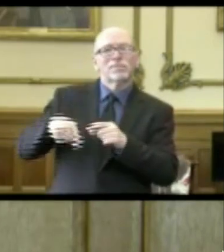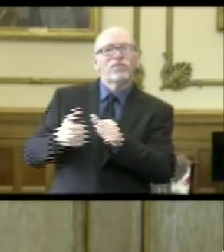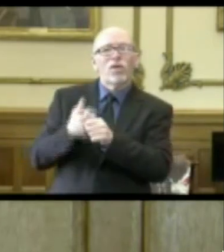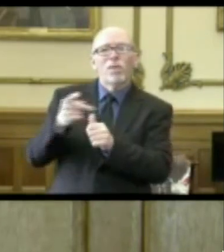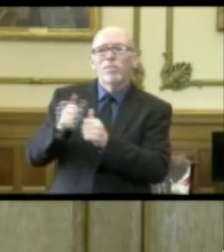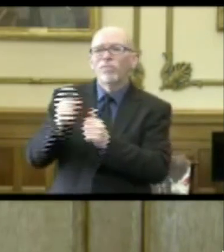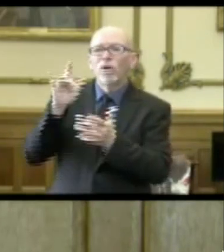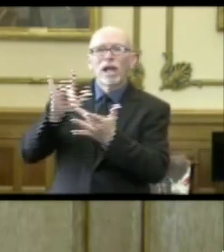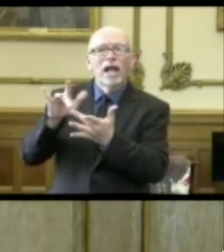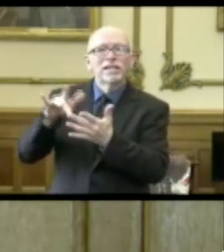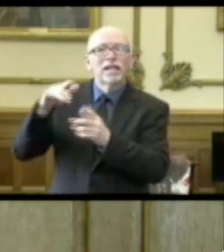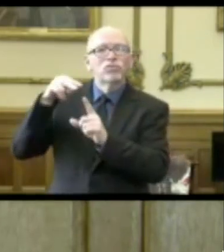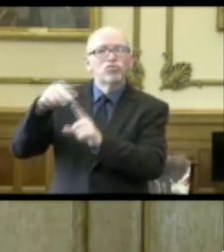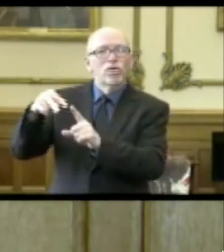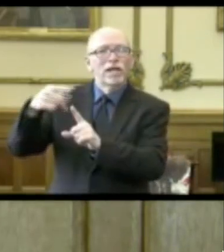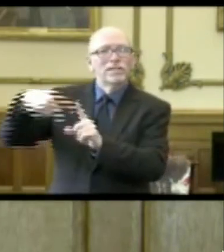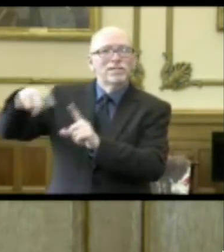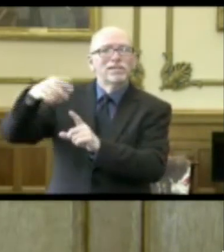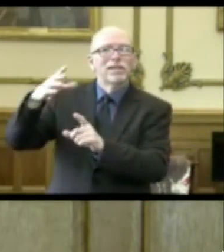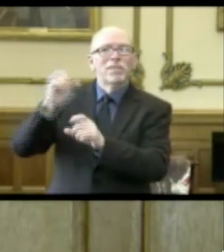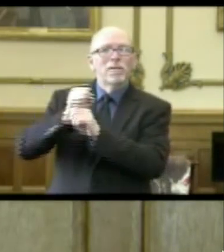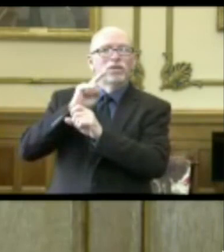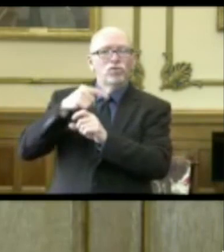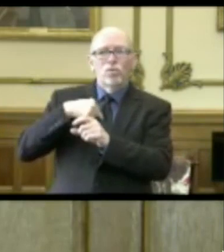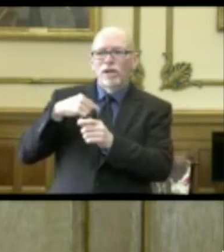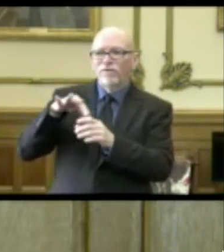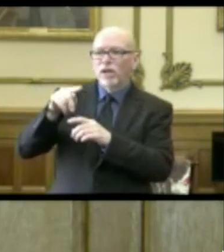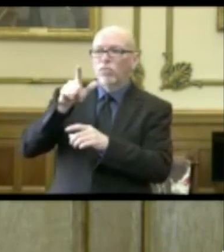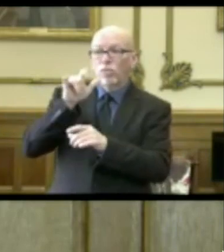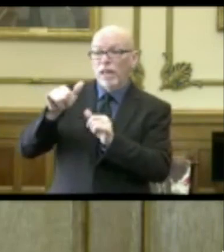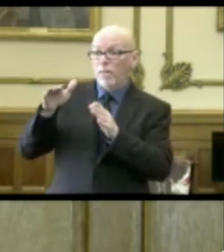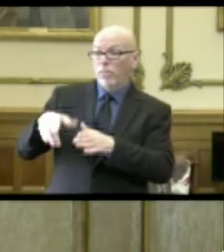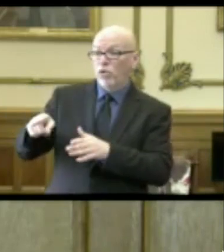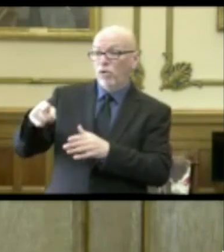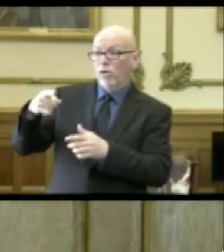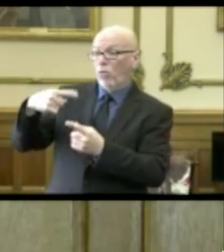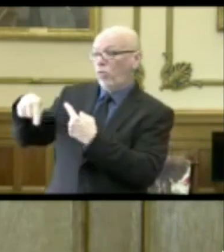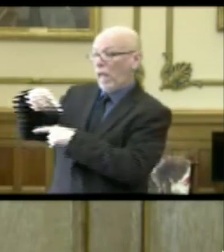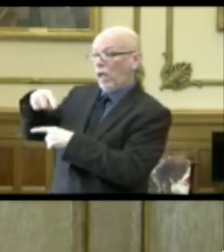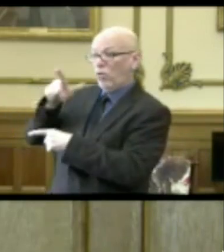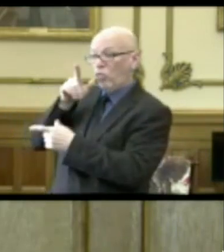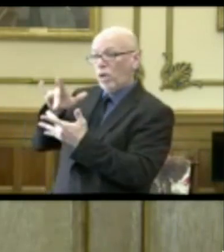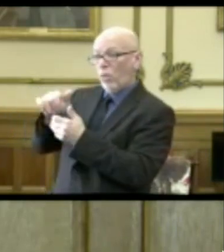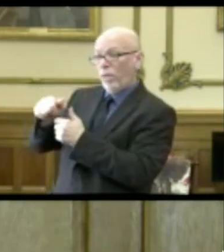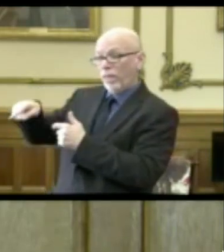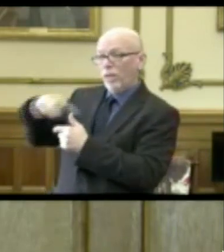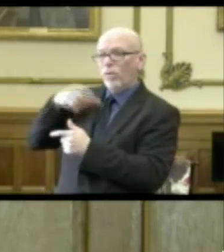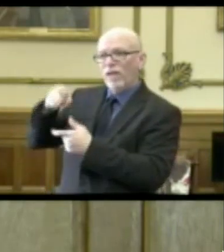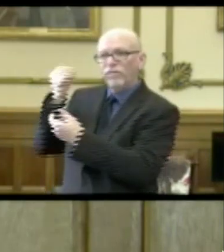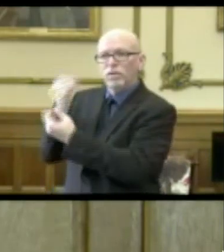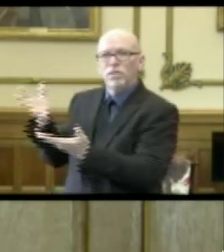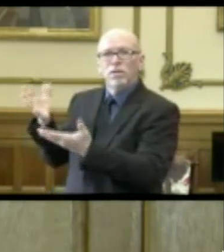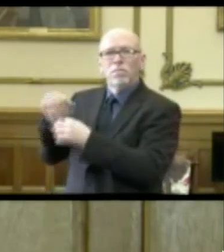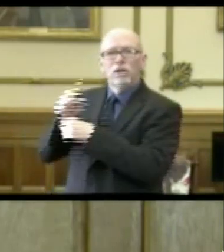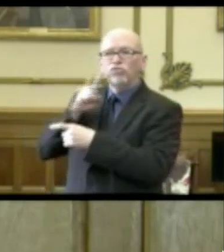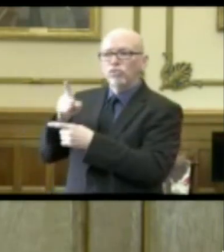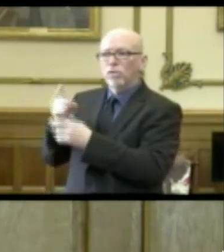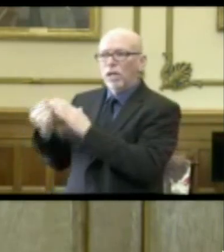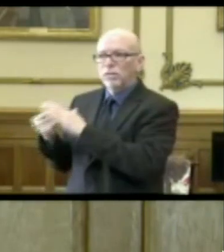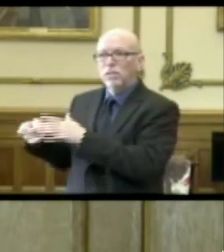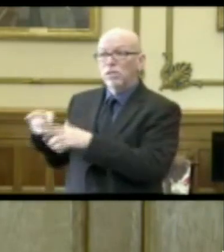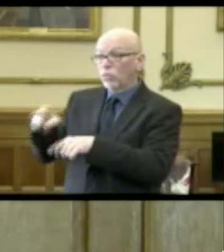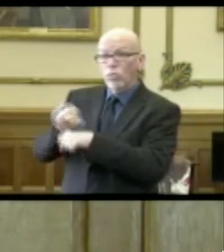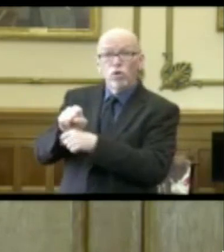contact tracing and making sure that we find out where that individual's been and who's been in contact with them. Do they work in a long-term care